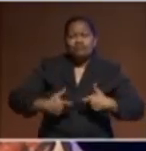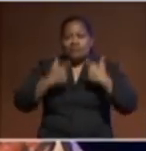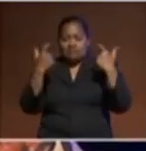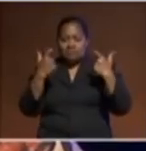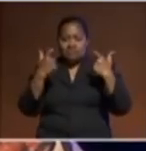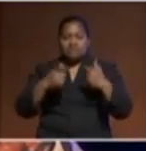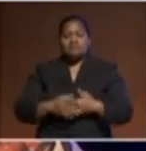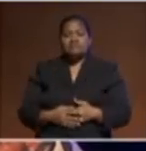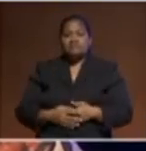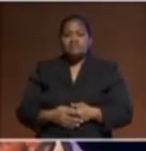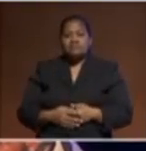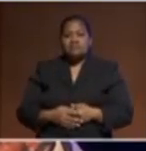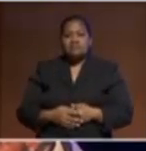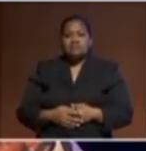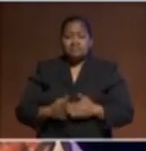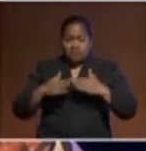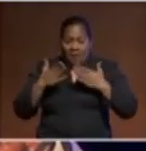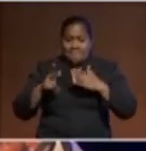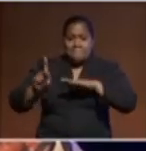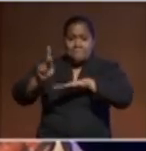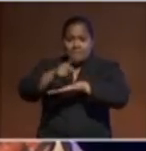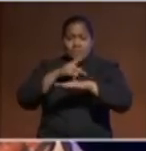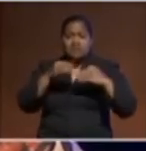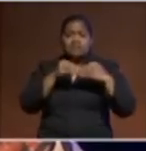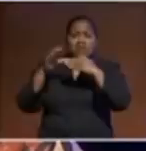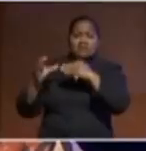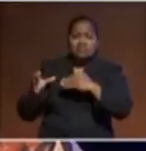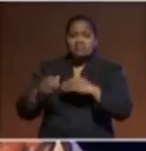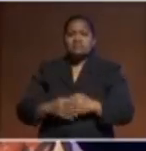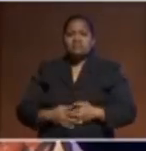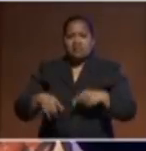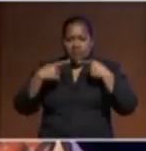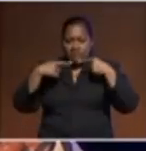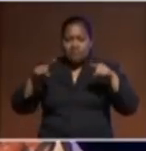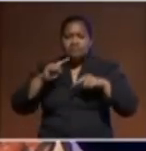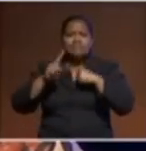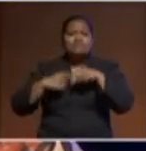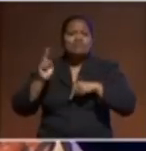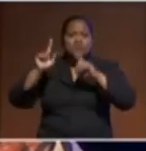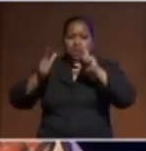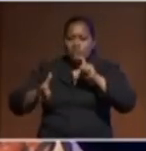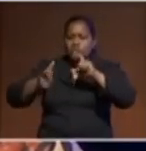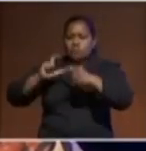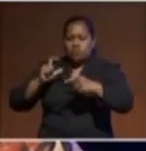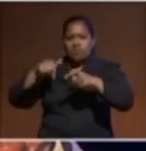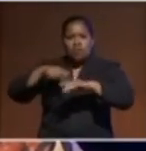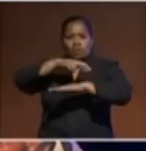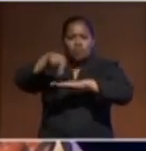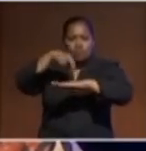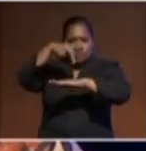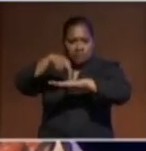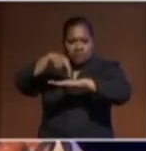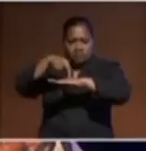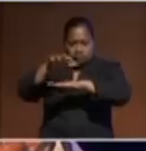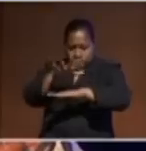decade, Pacific leaders have declared a three-pronged crisis in this region. We were deeply concerned by the